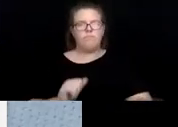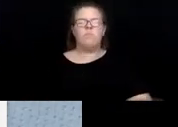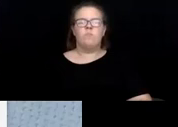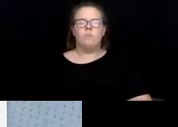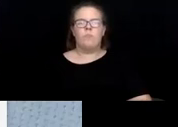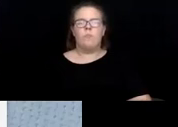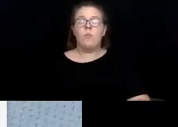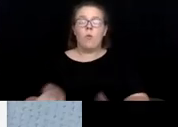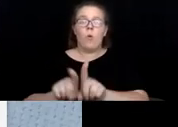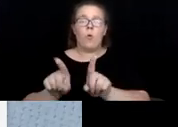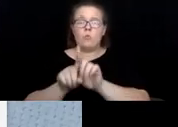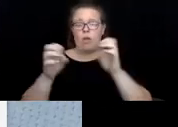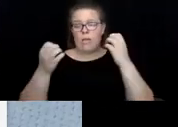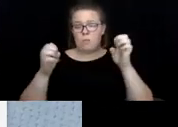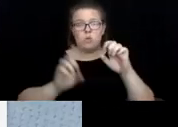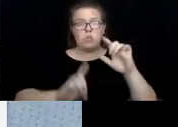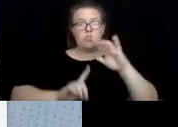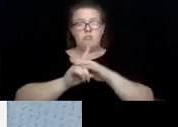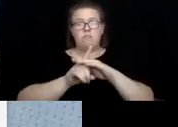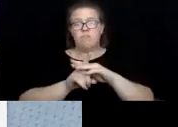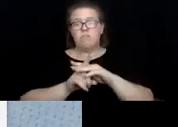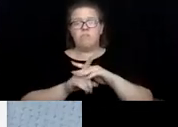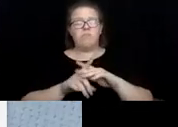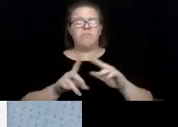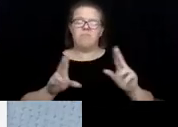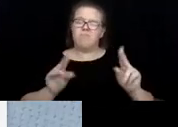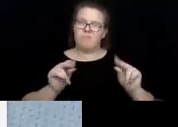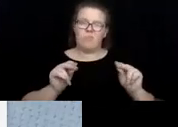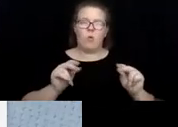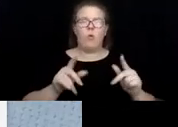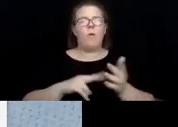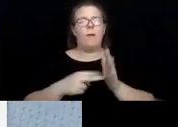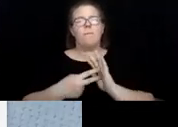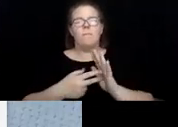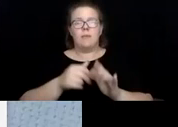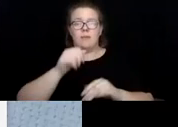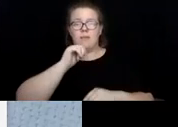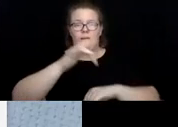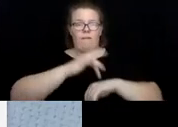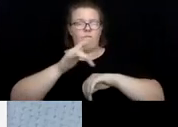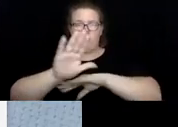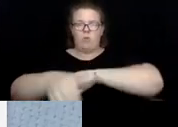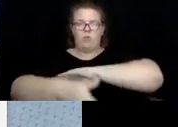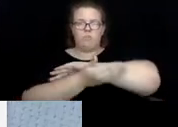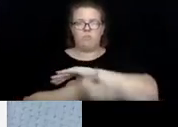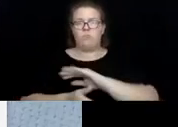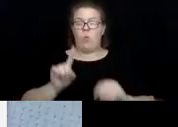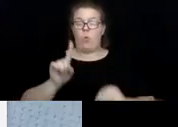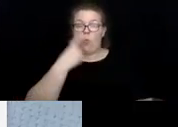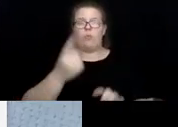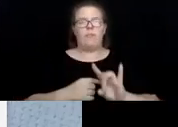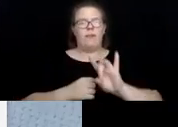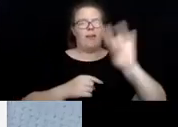emergencies in that we're not open at night. 8 a.m. to 4 30 p.m.